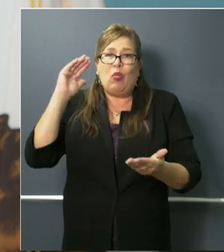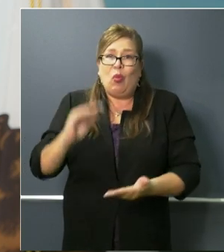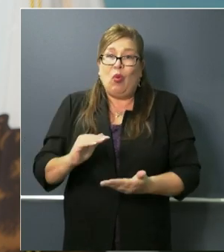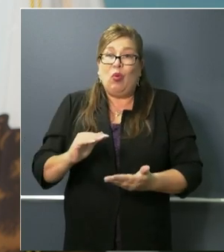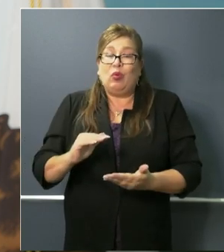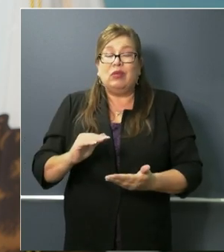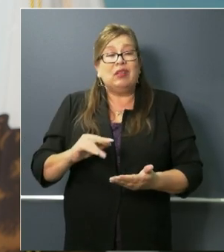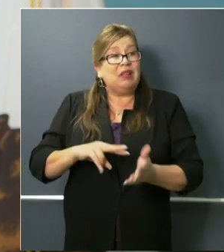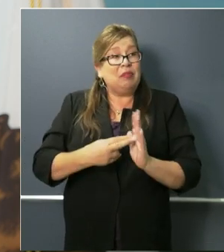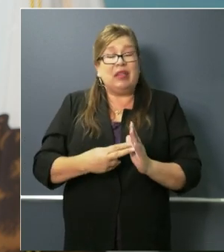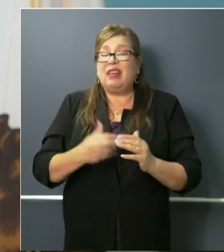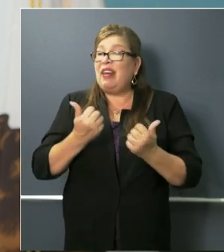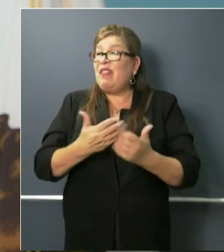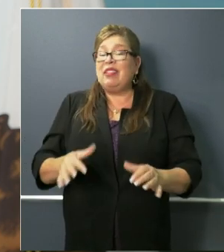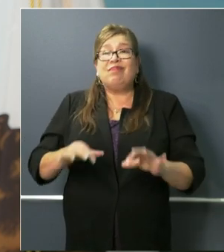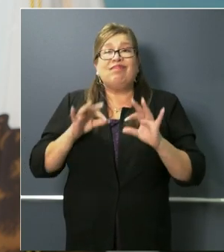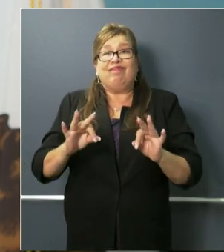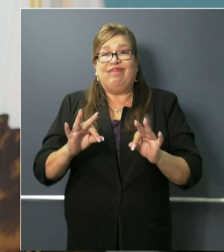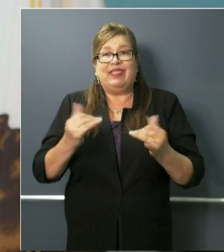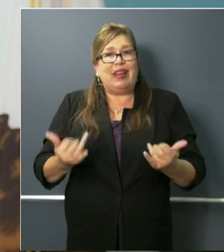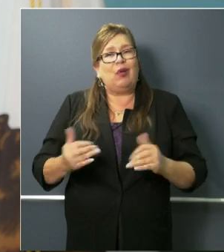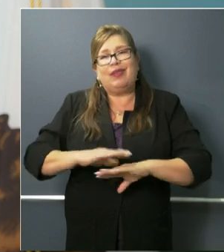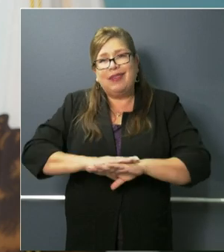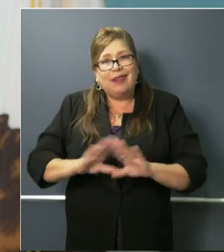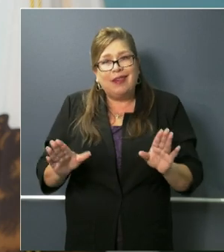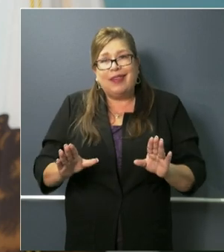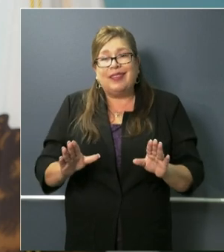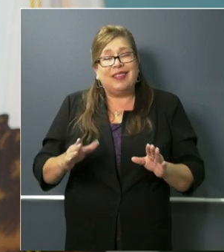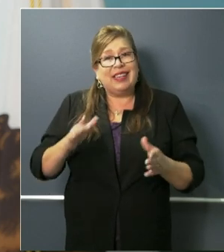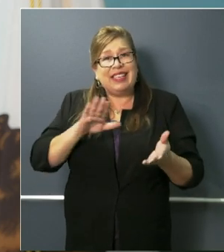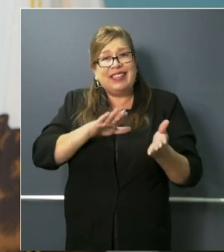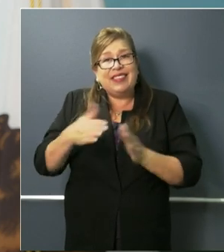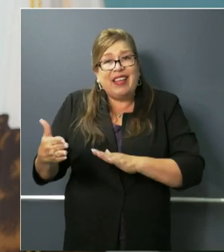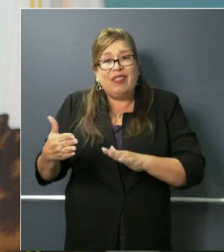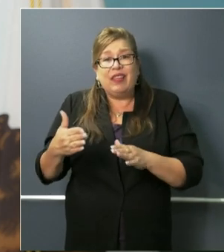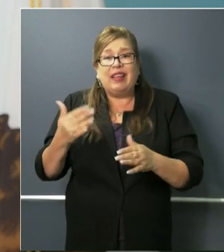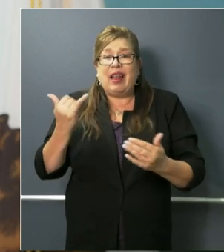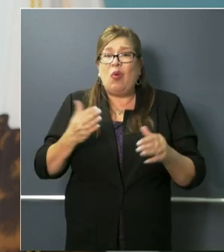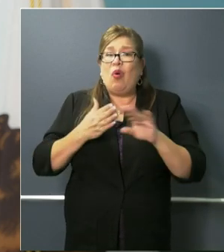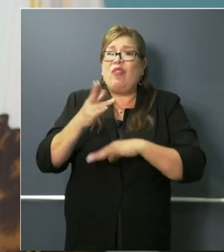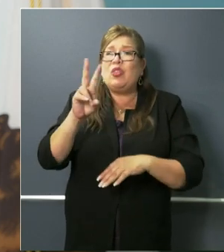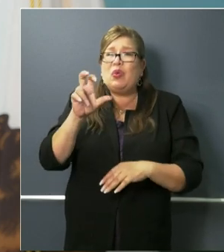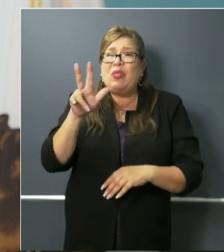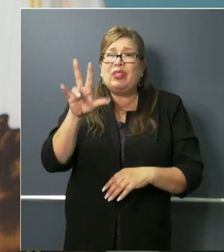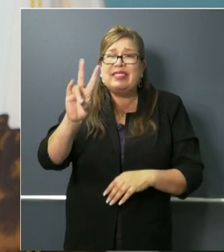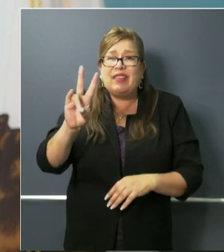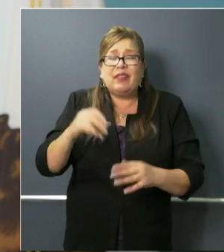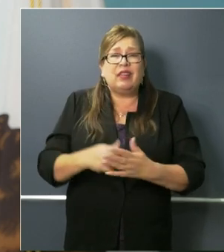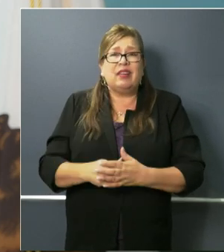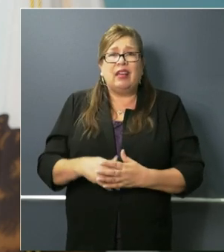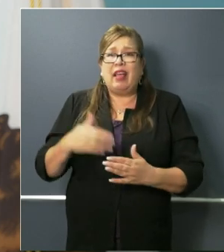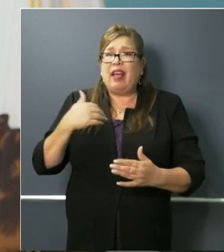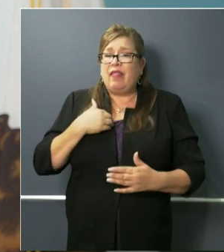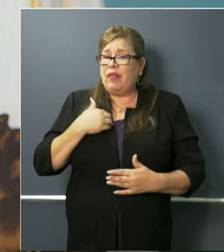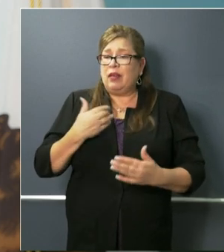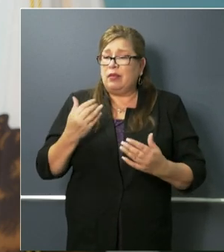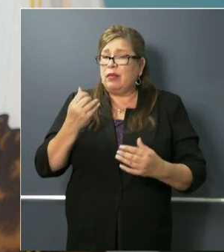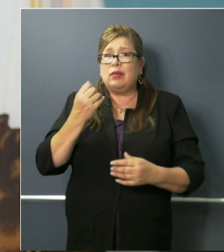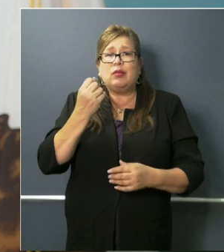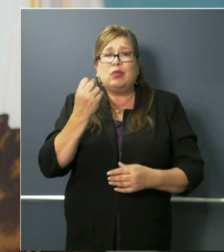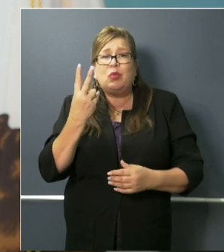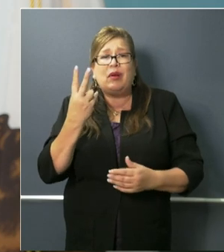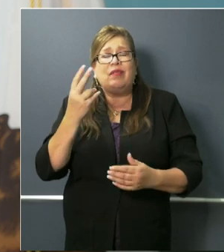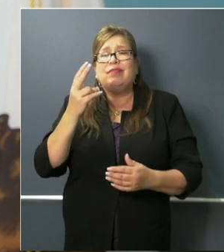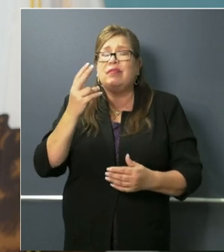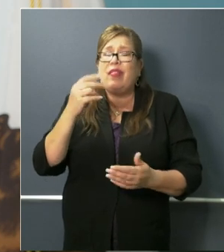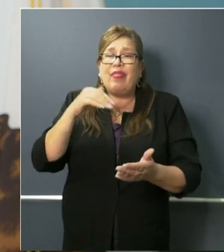out of the woods. Uh we still there's death rates now over 237. 12 plus thousand people have tested positive.